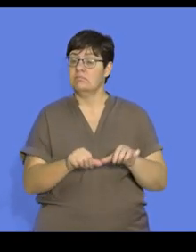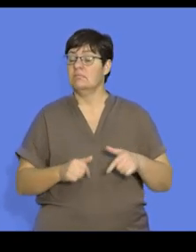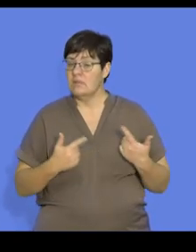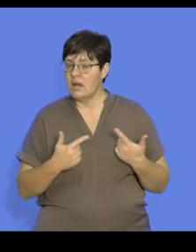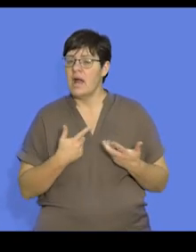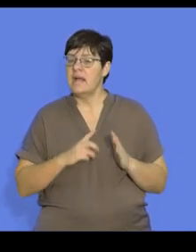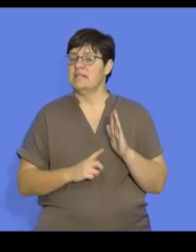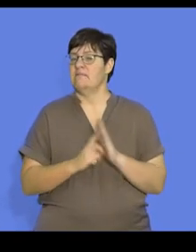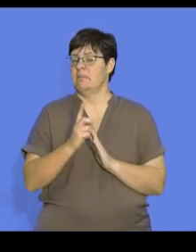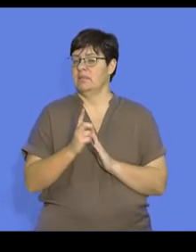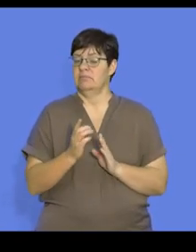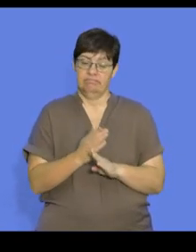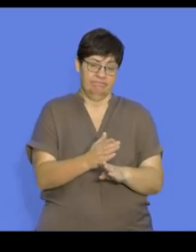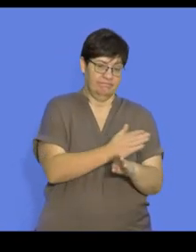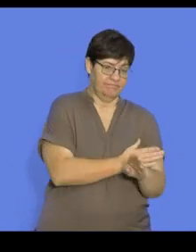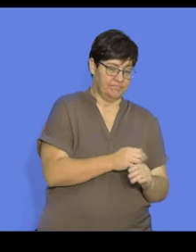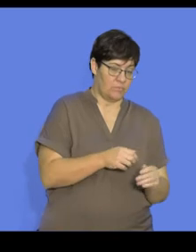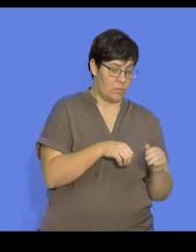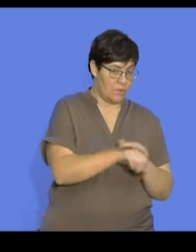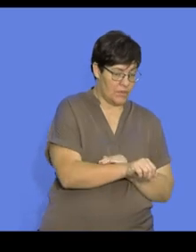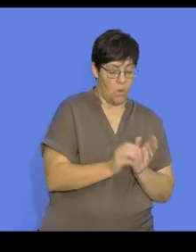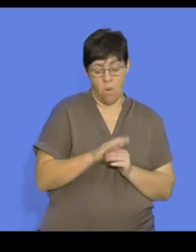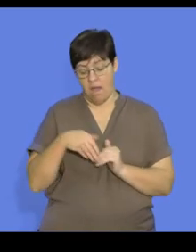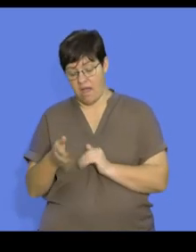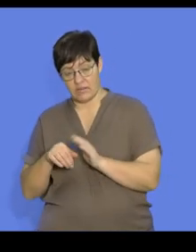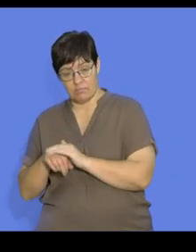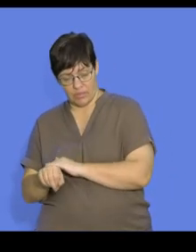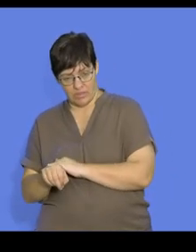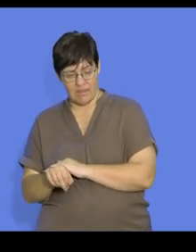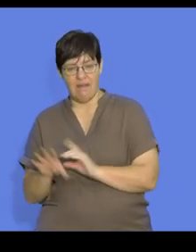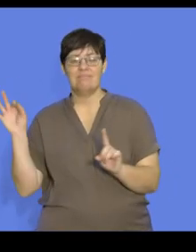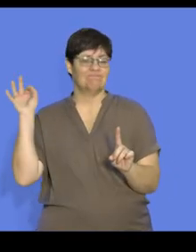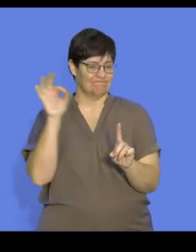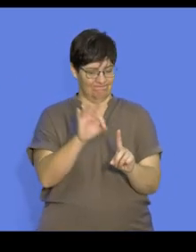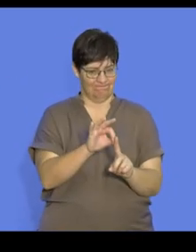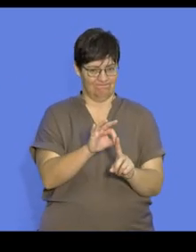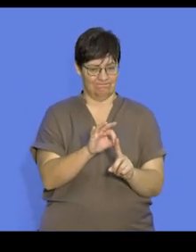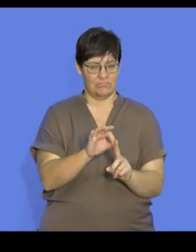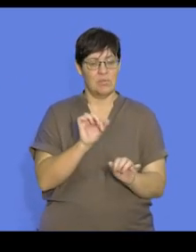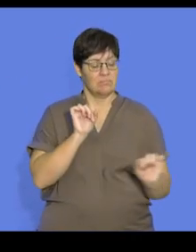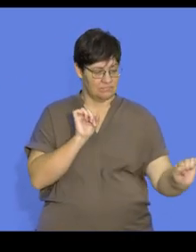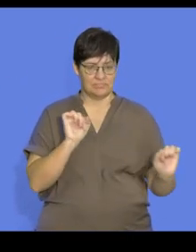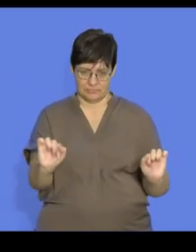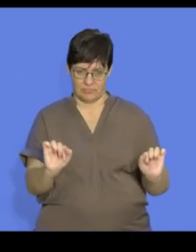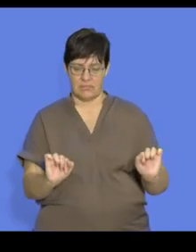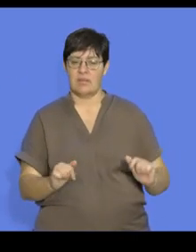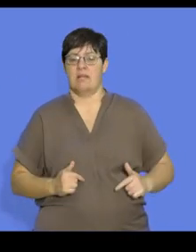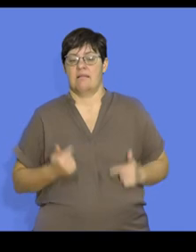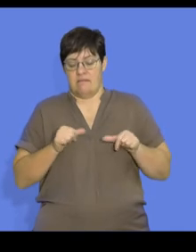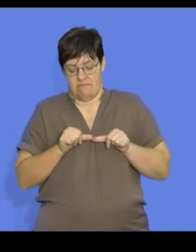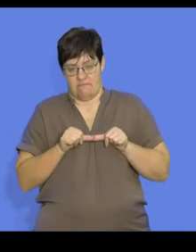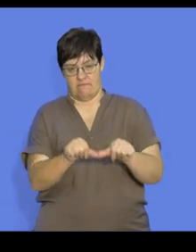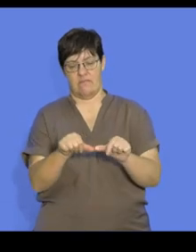degree of development either before birth or after birth is significant in terms of their survival in their environment.